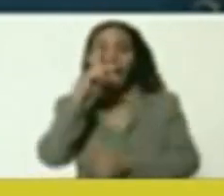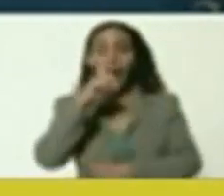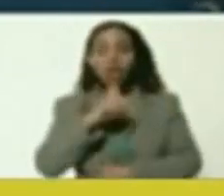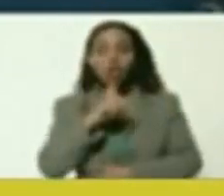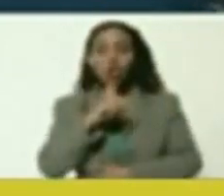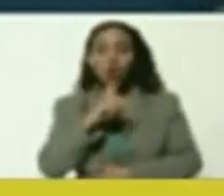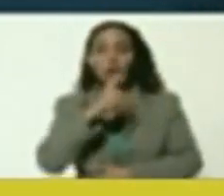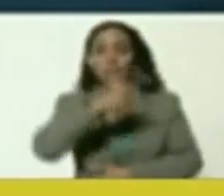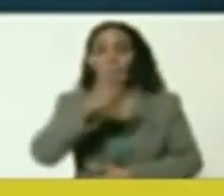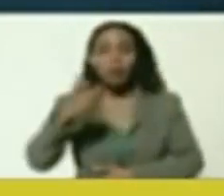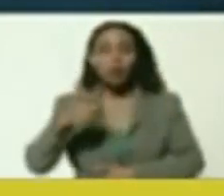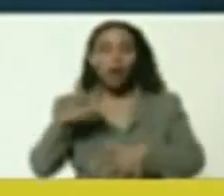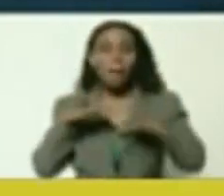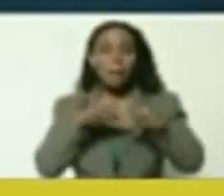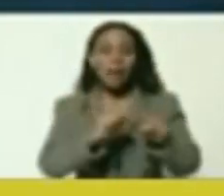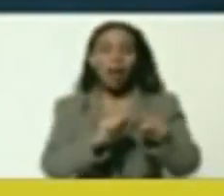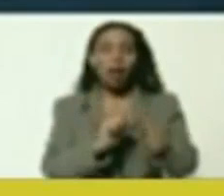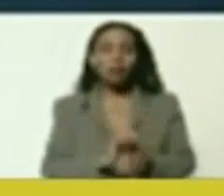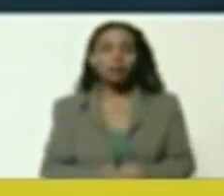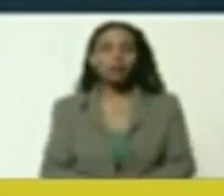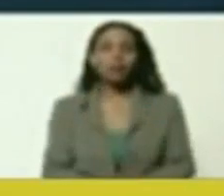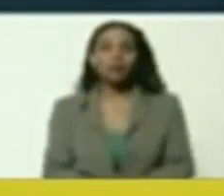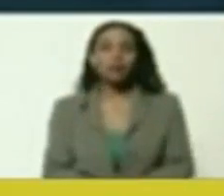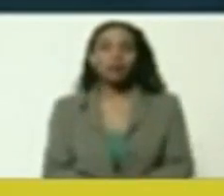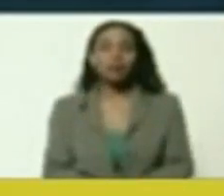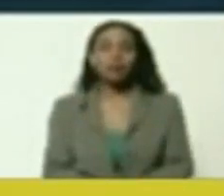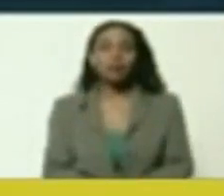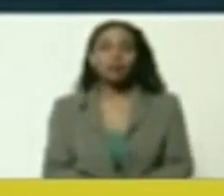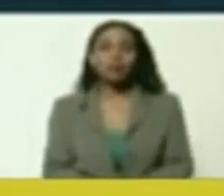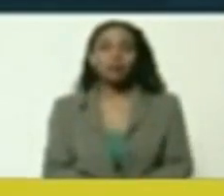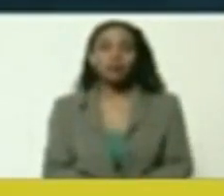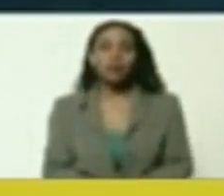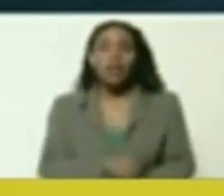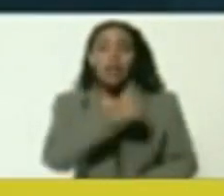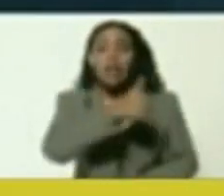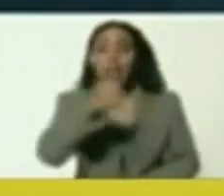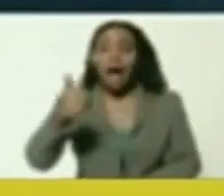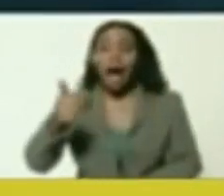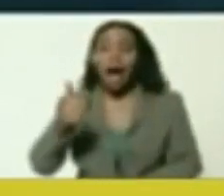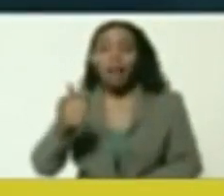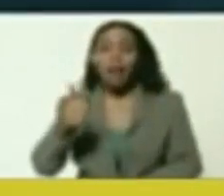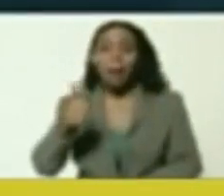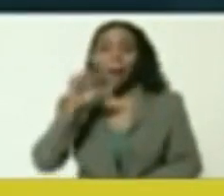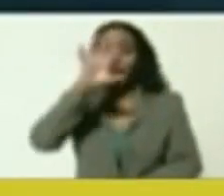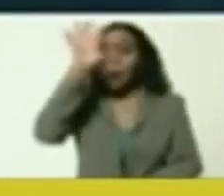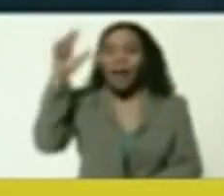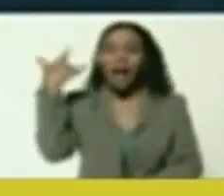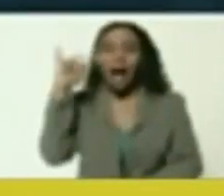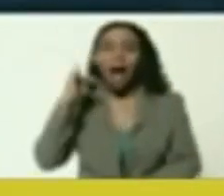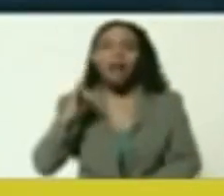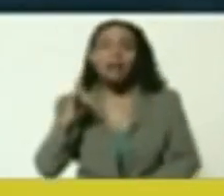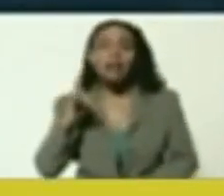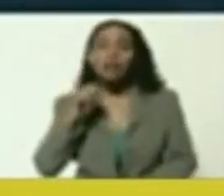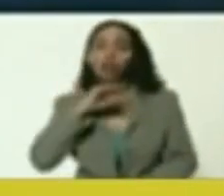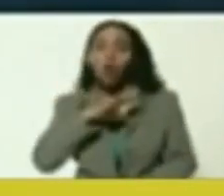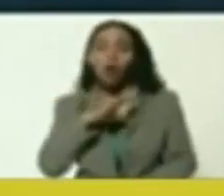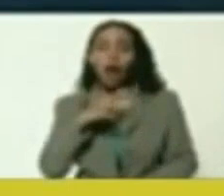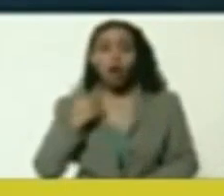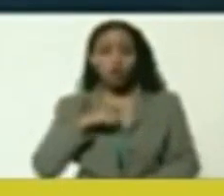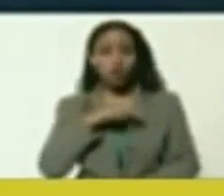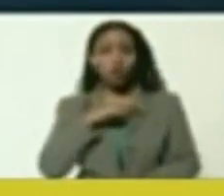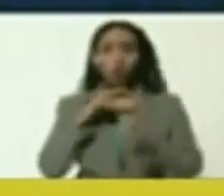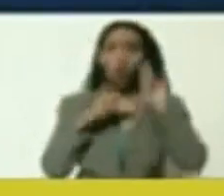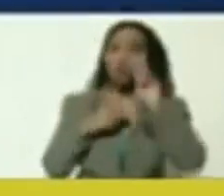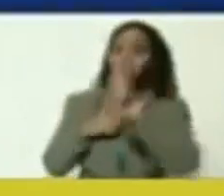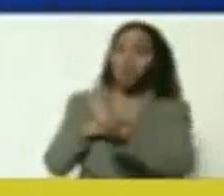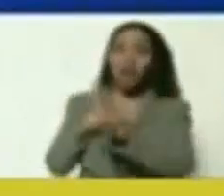humanity have known 7,000 years of imperial civilization. every people has its own